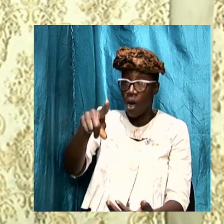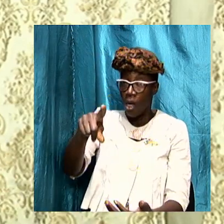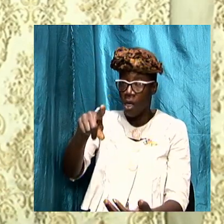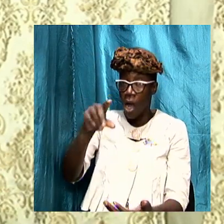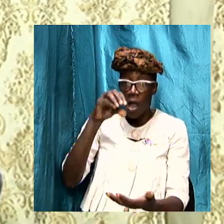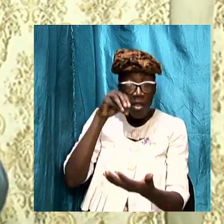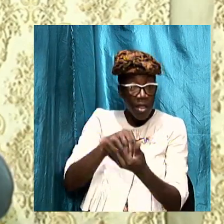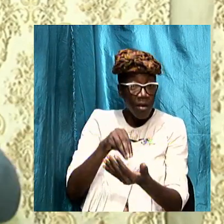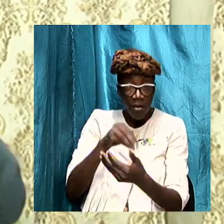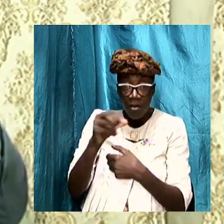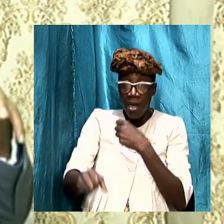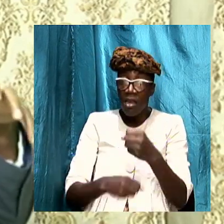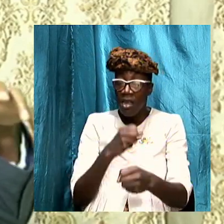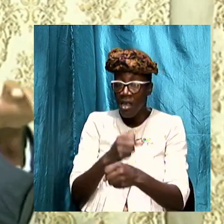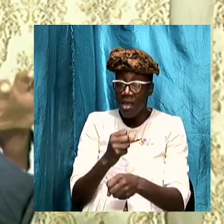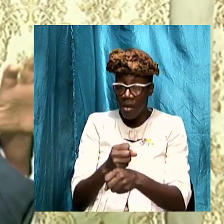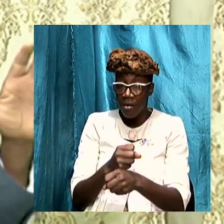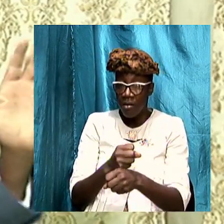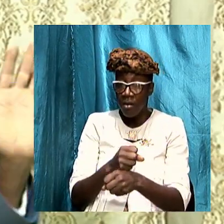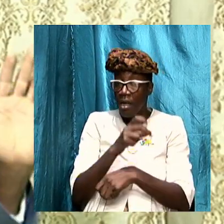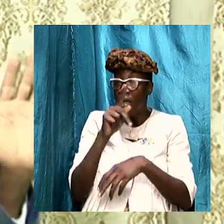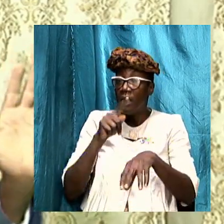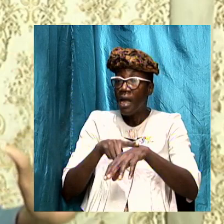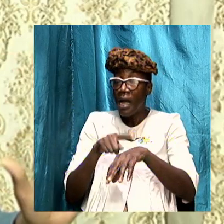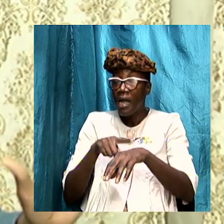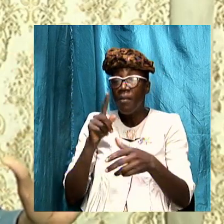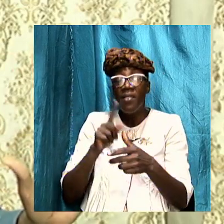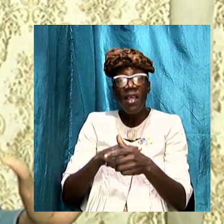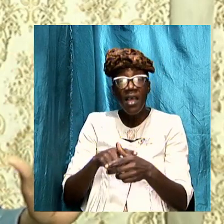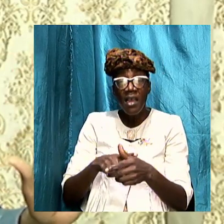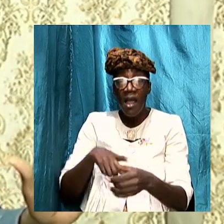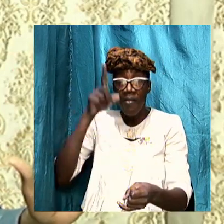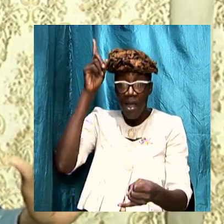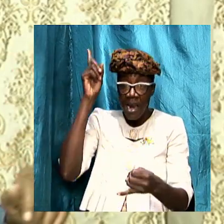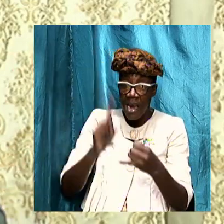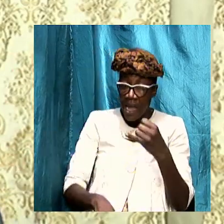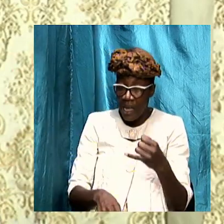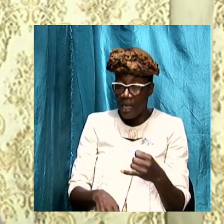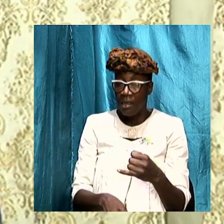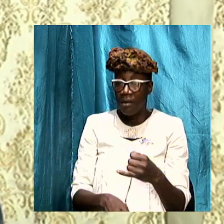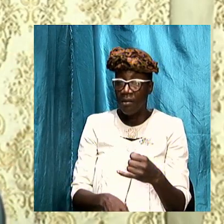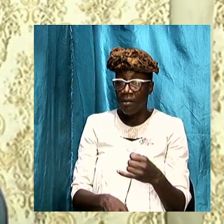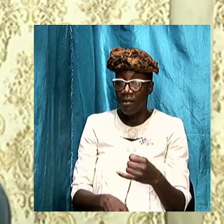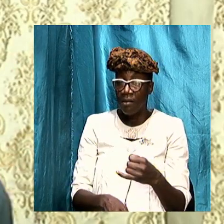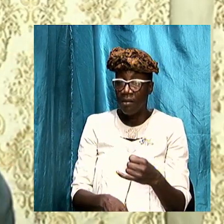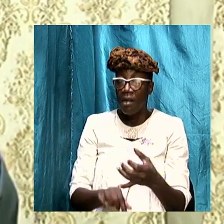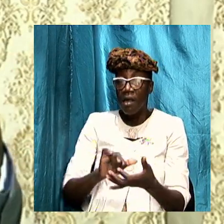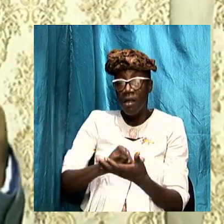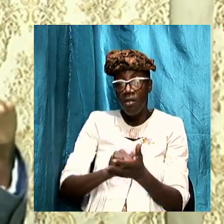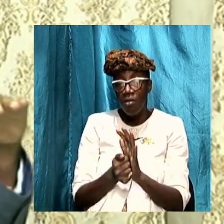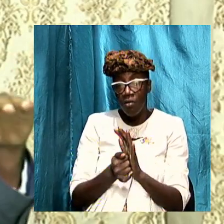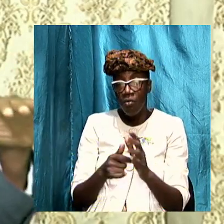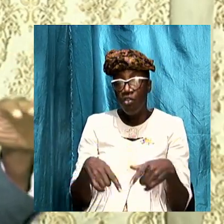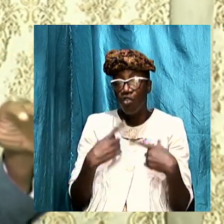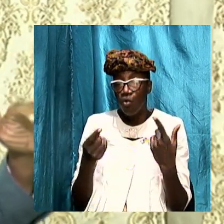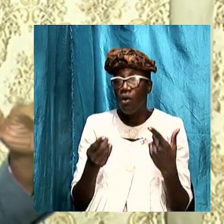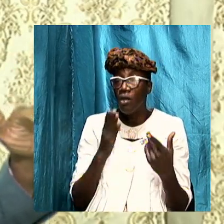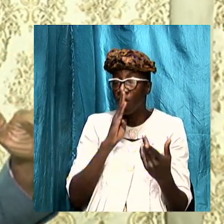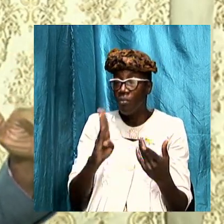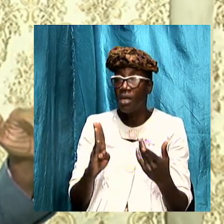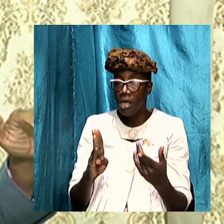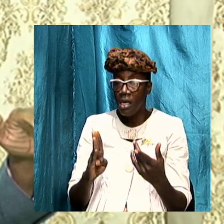then the final state of those that are going to be